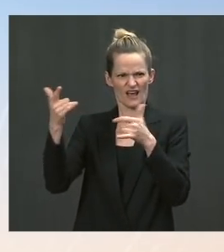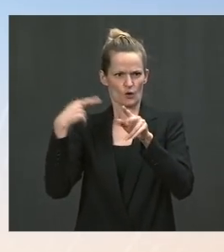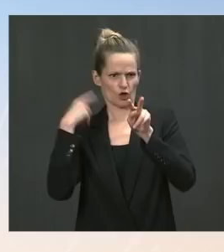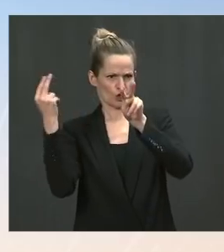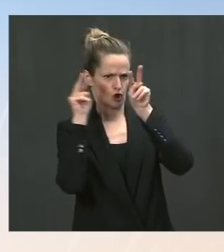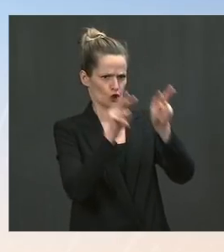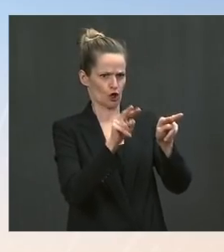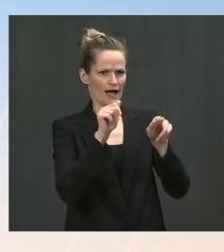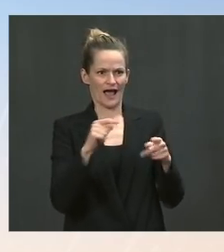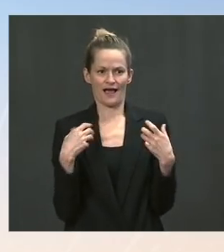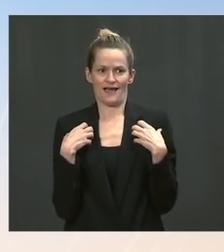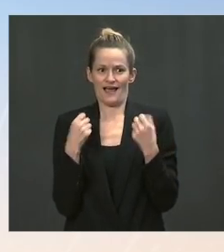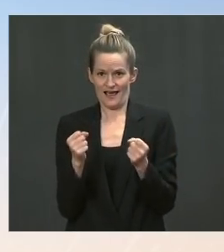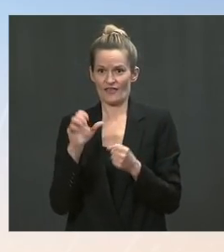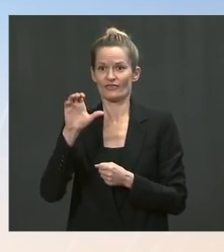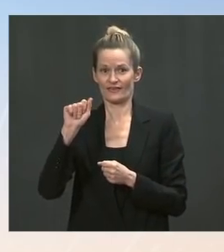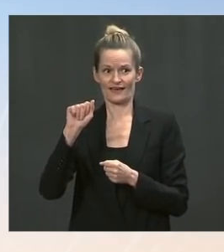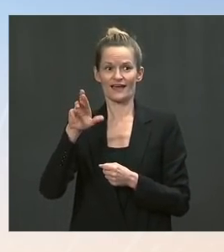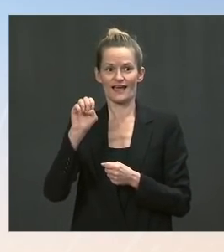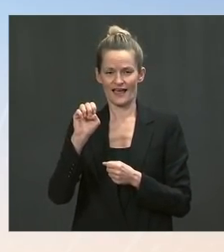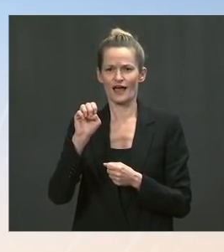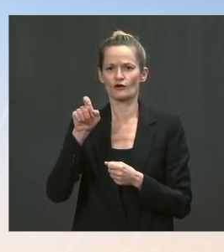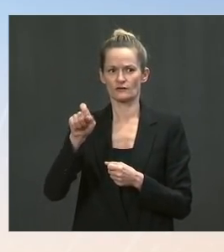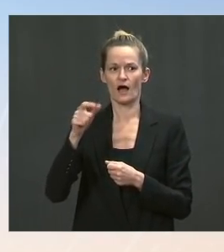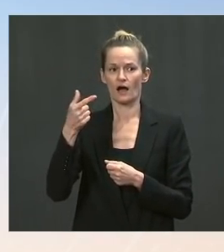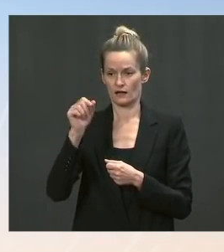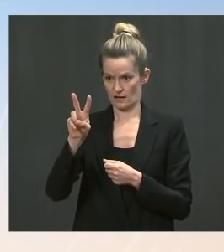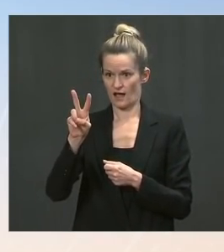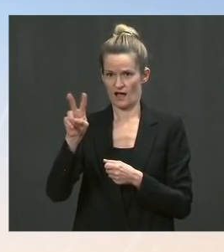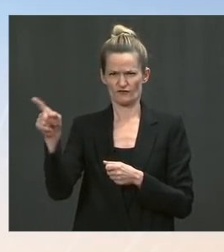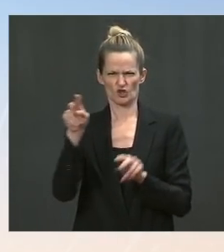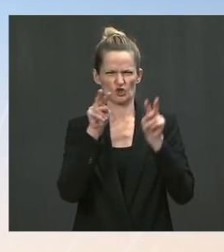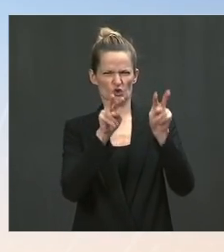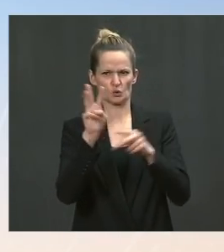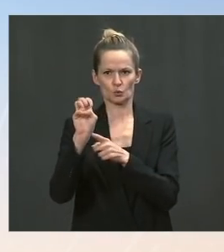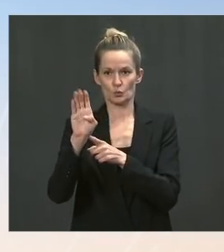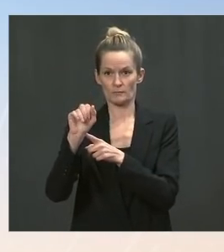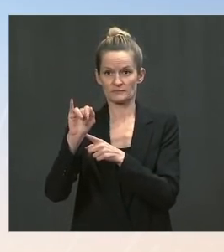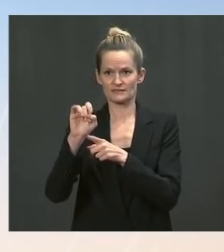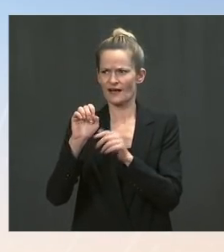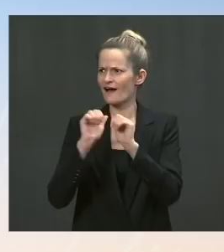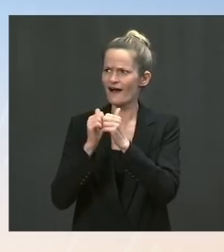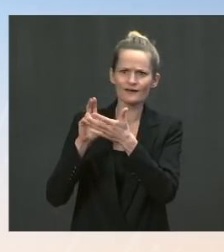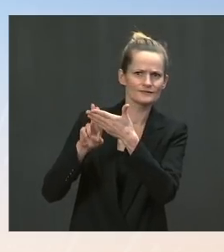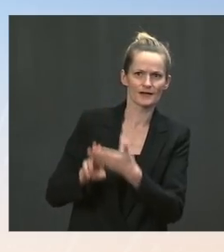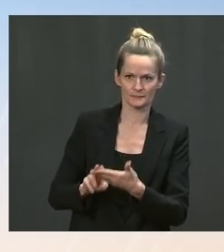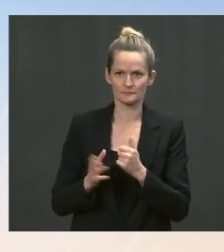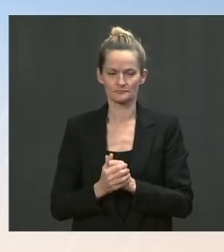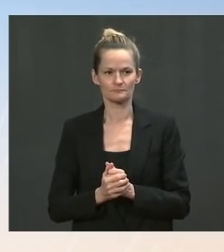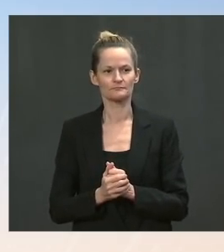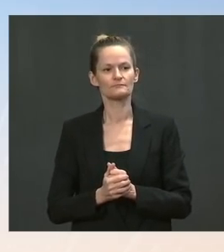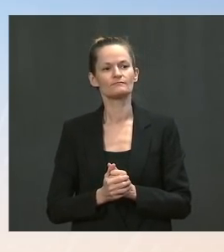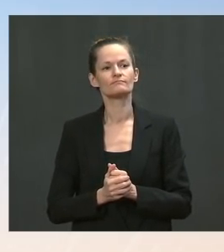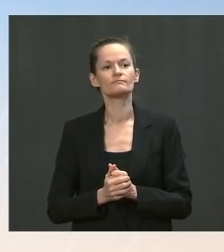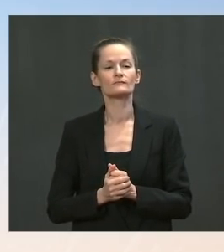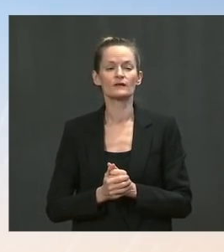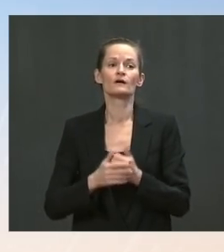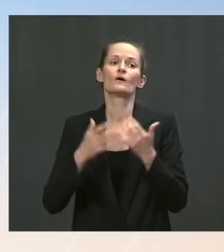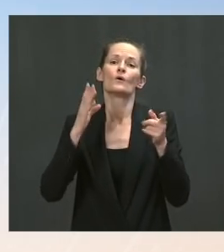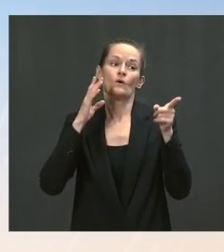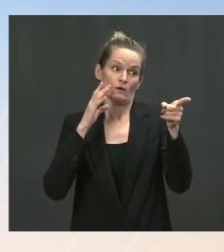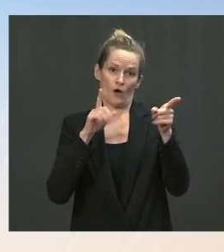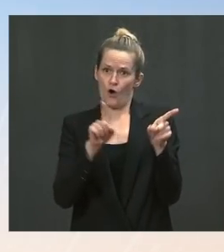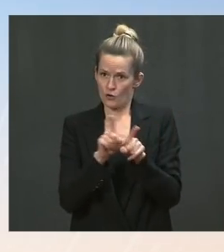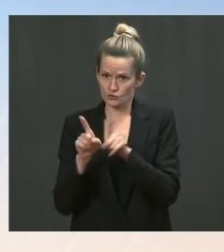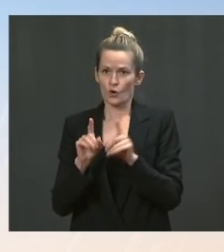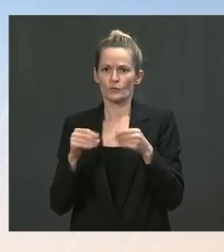can sign up there and get more information. I also wanted to provide you all an update on COVID. Today, we've recorded